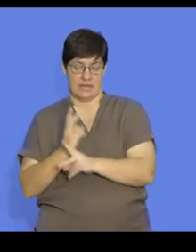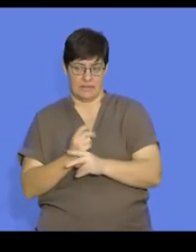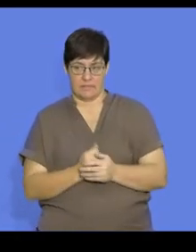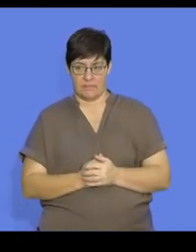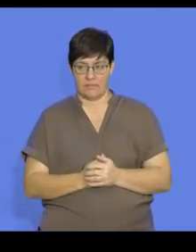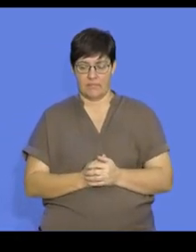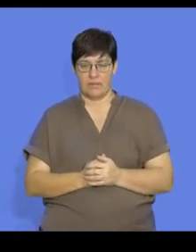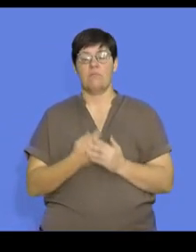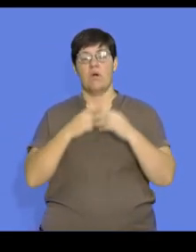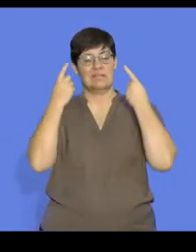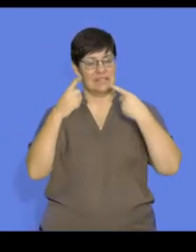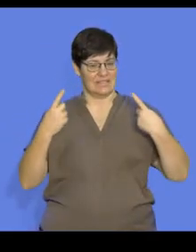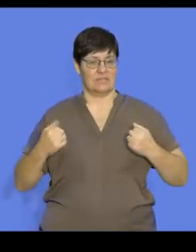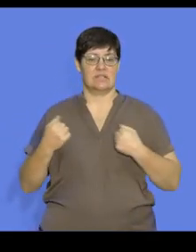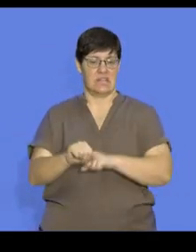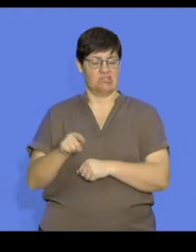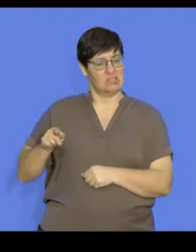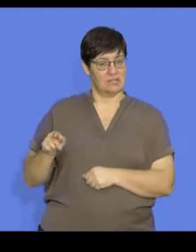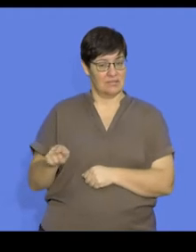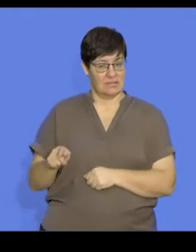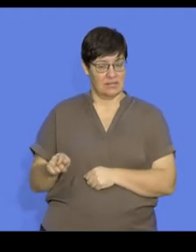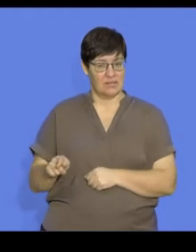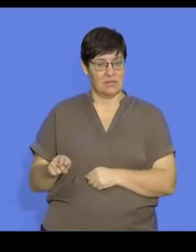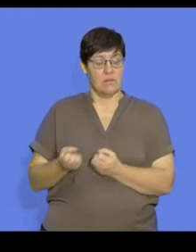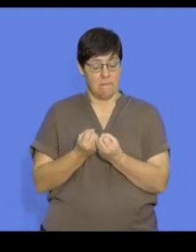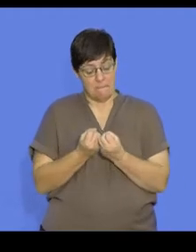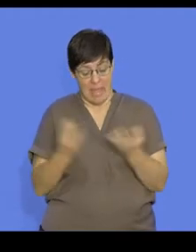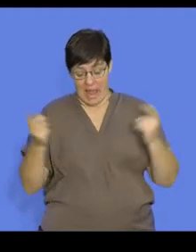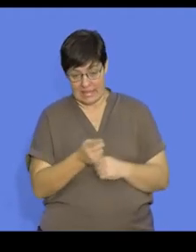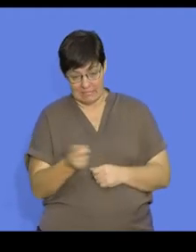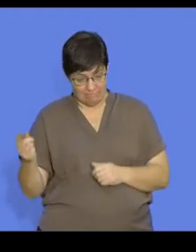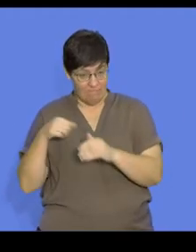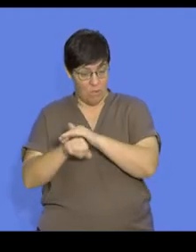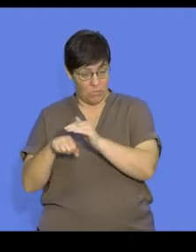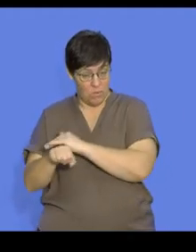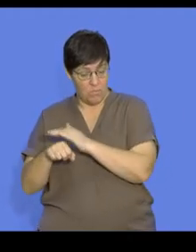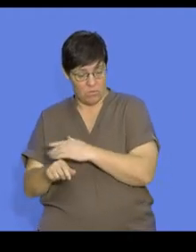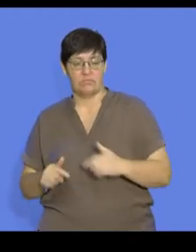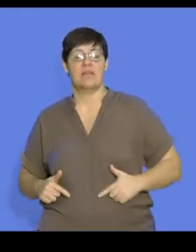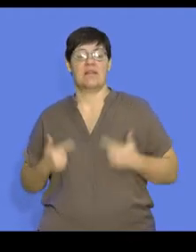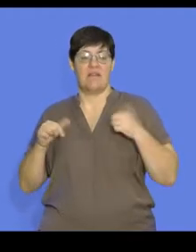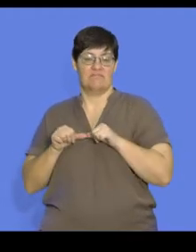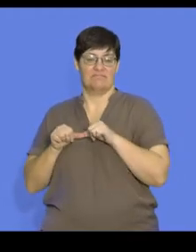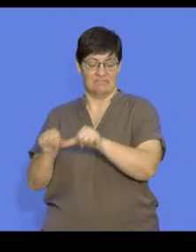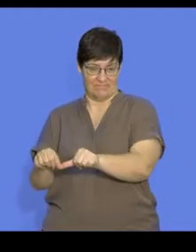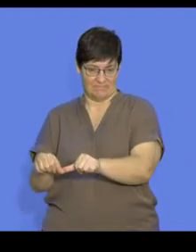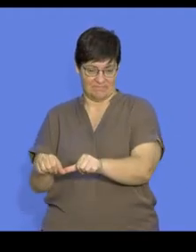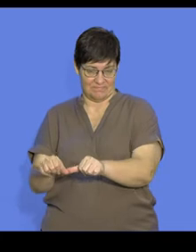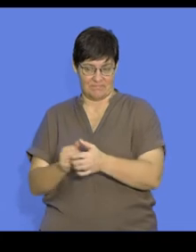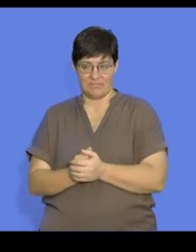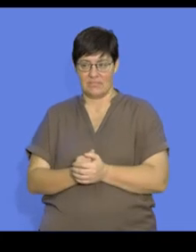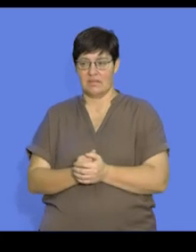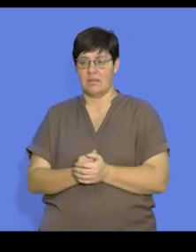that here is a very successful strategy that ensures that many of the offspring survive their initial phase of birth.